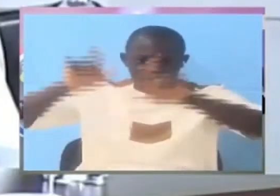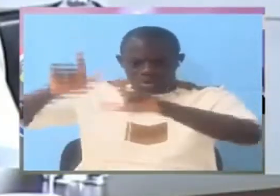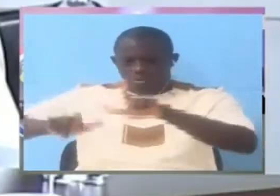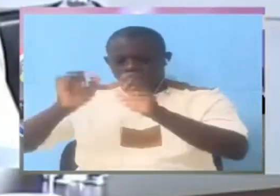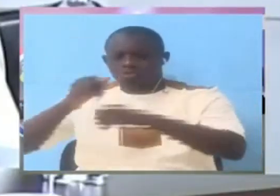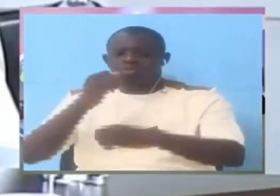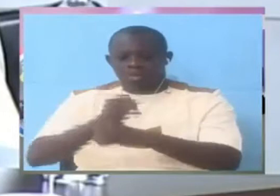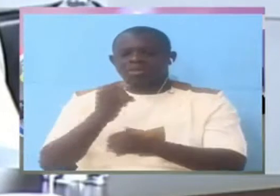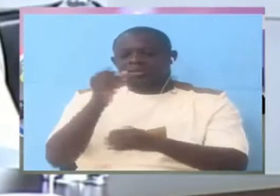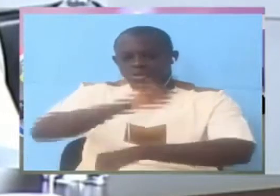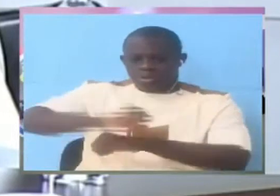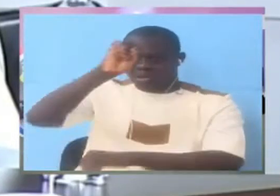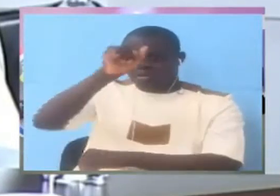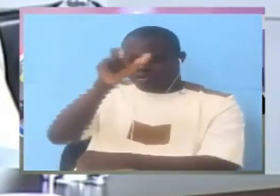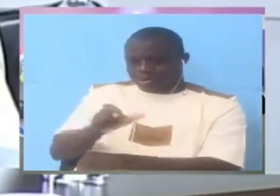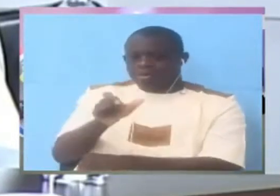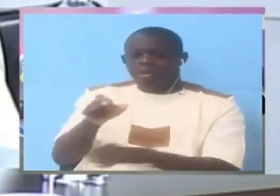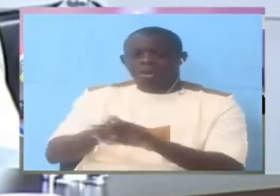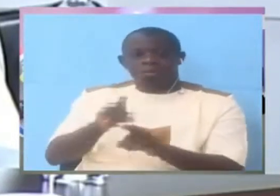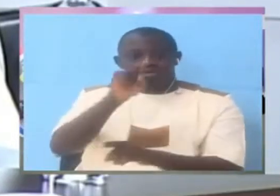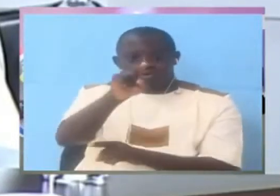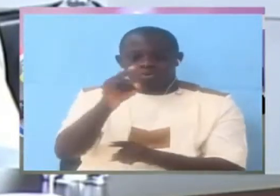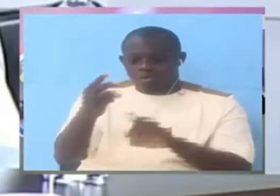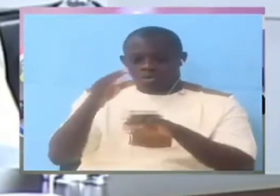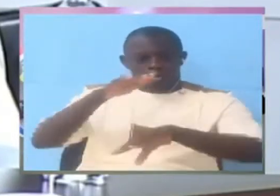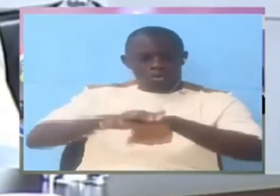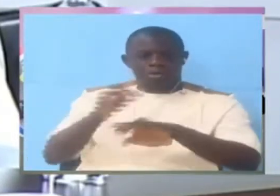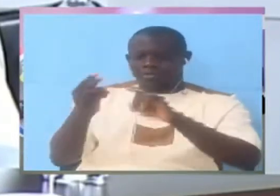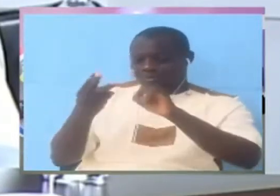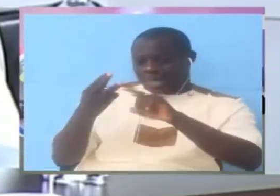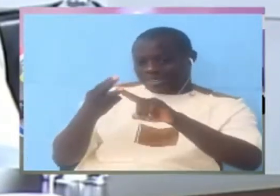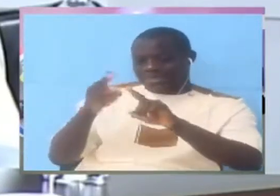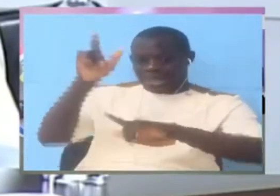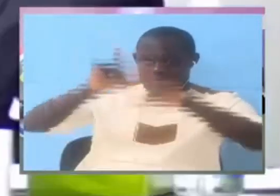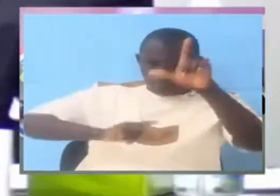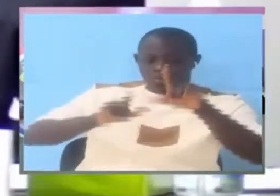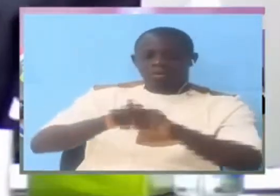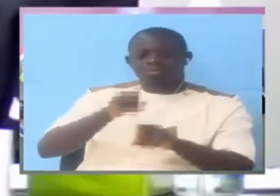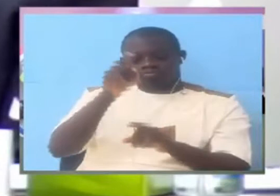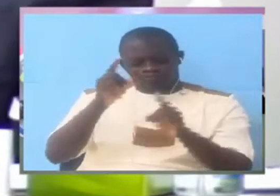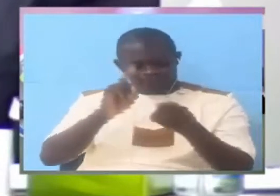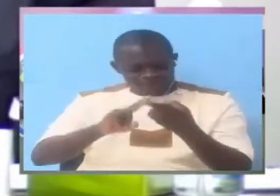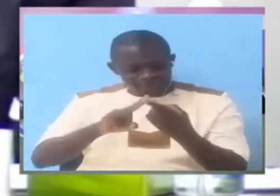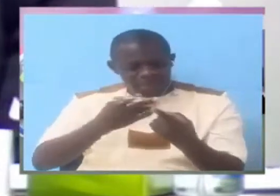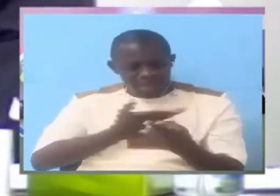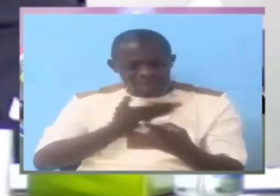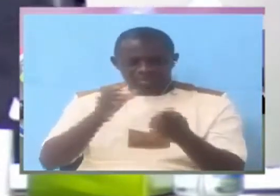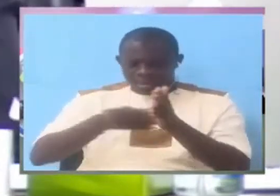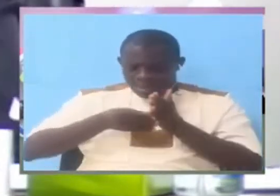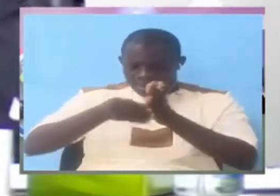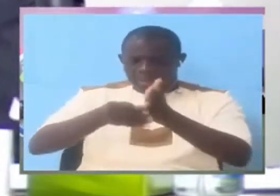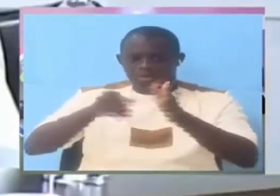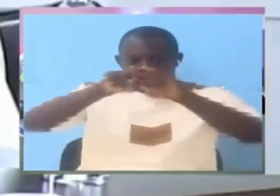but you are on the third tier. You have the director general, the deputy director general and the